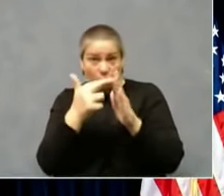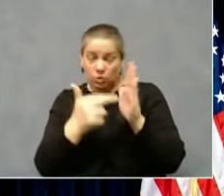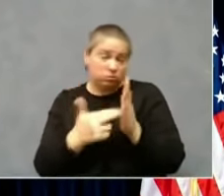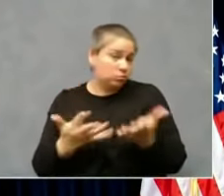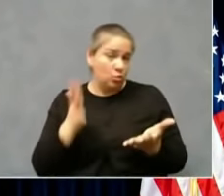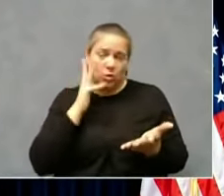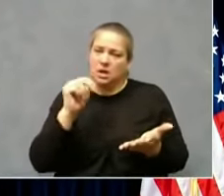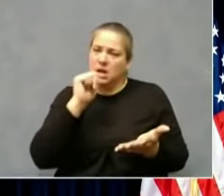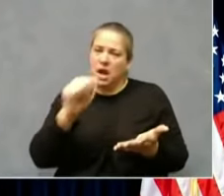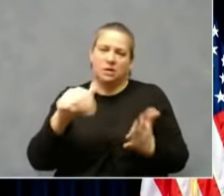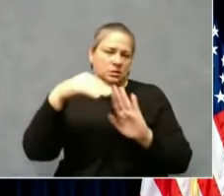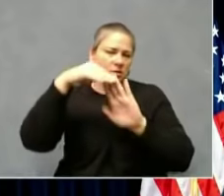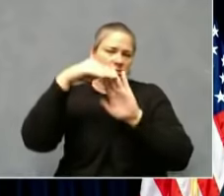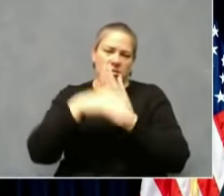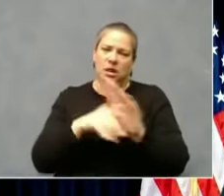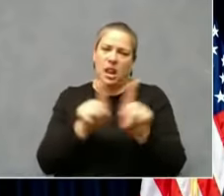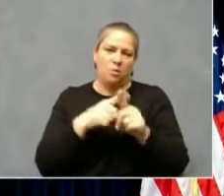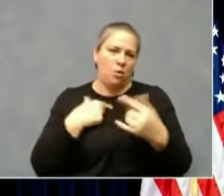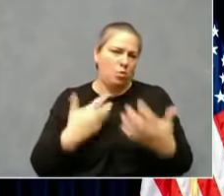Catherine Collins, WLEX.